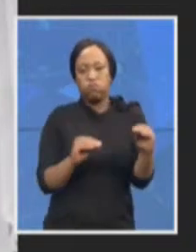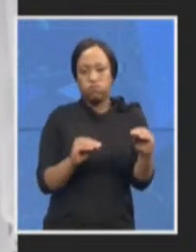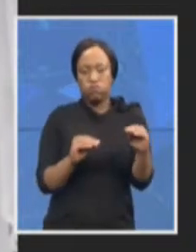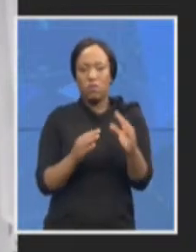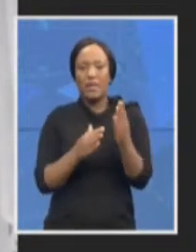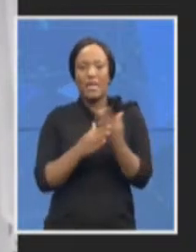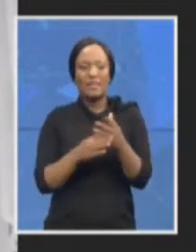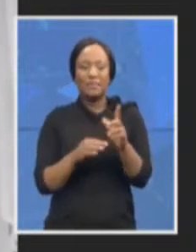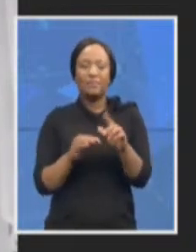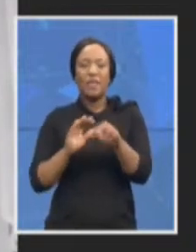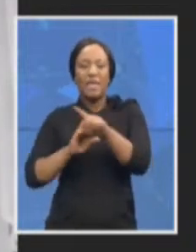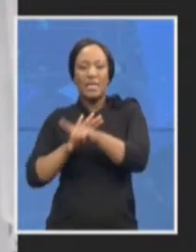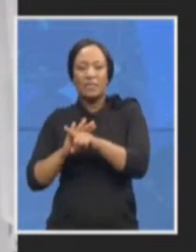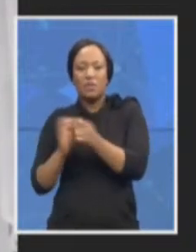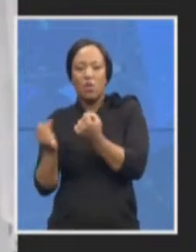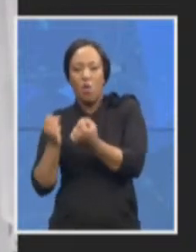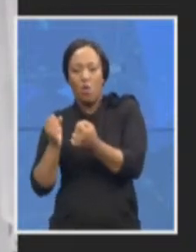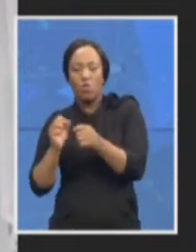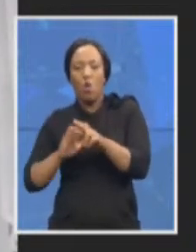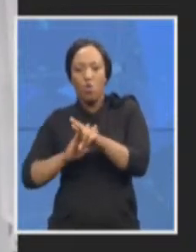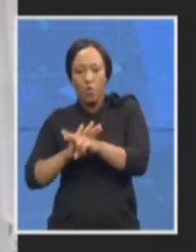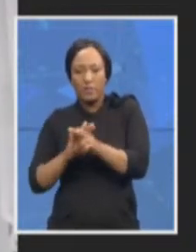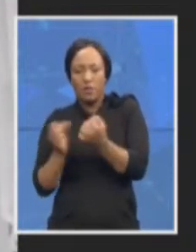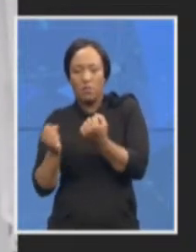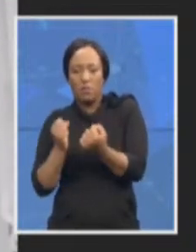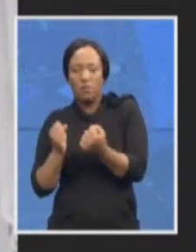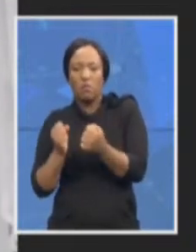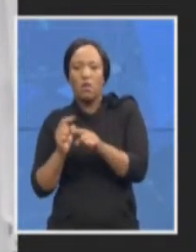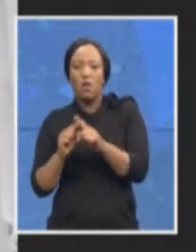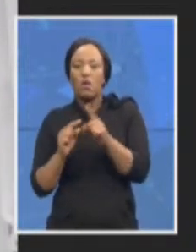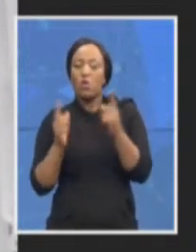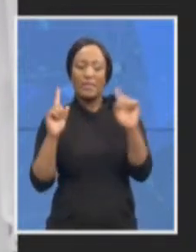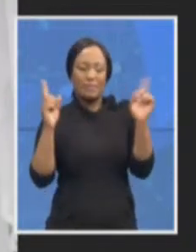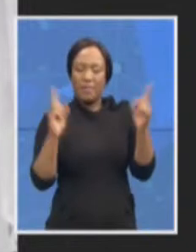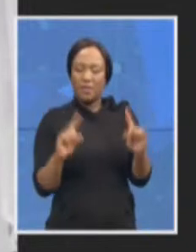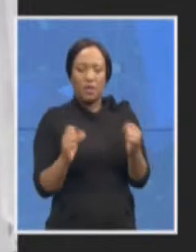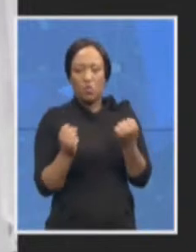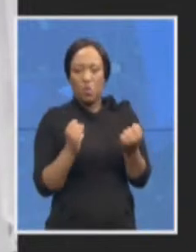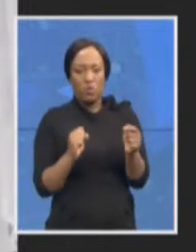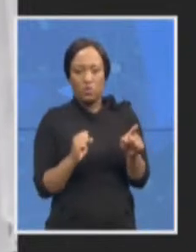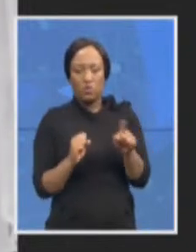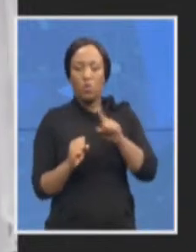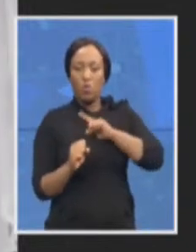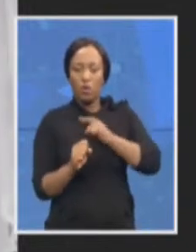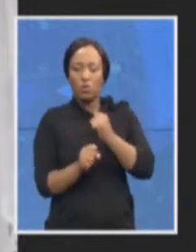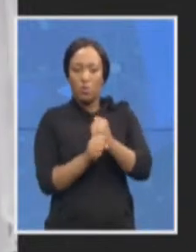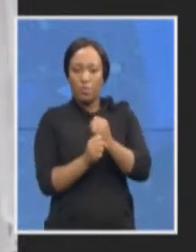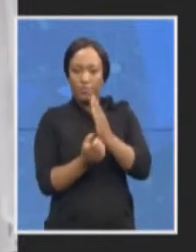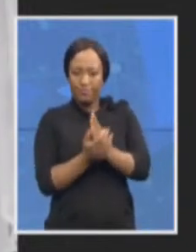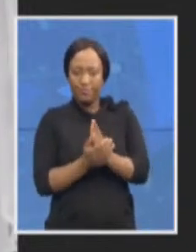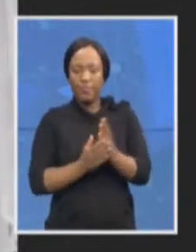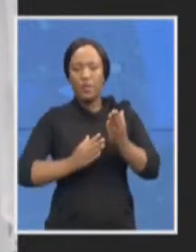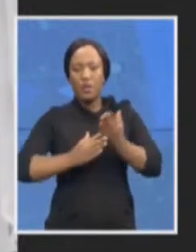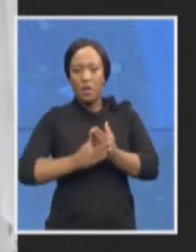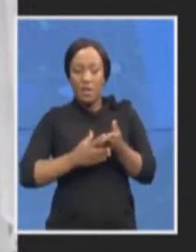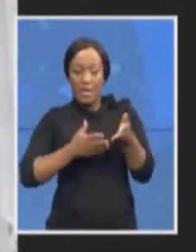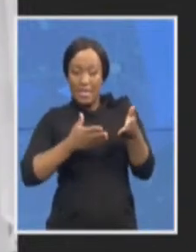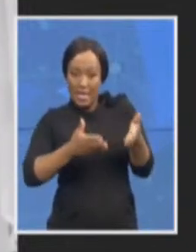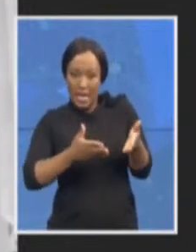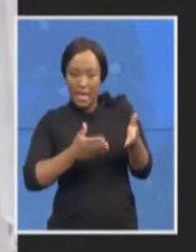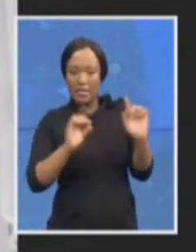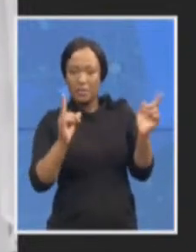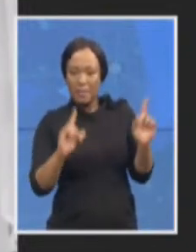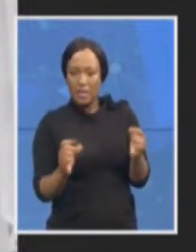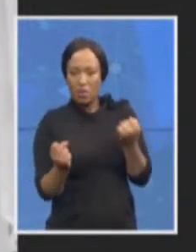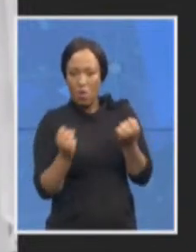outside of the specialized courts and to ensure that those cases here are the complex commercial crime matters